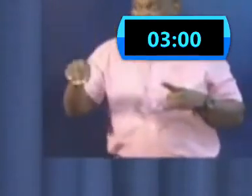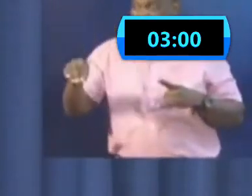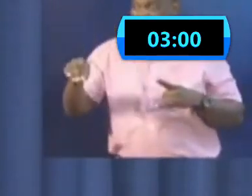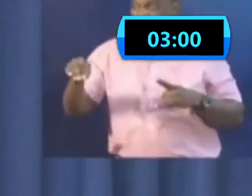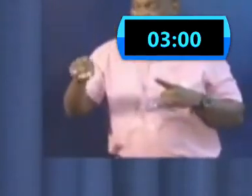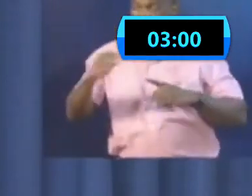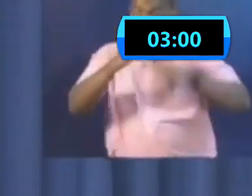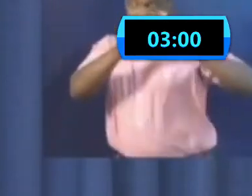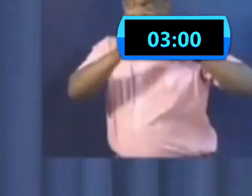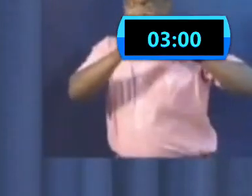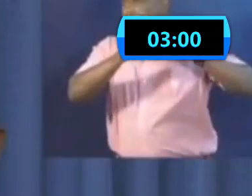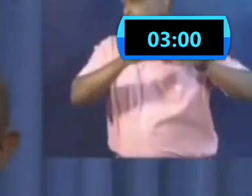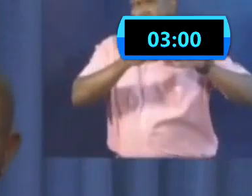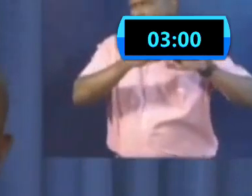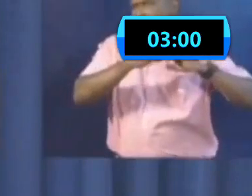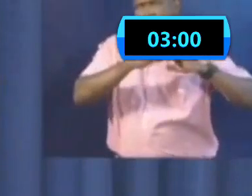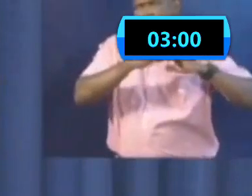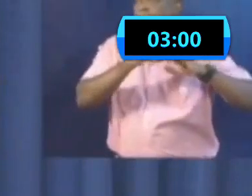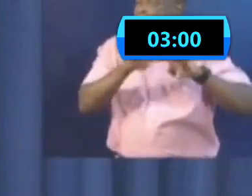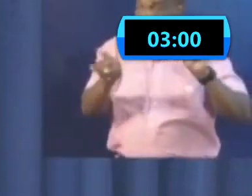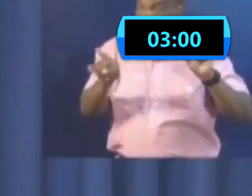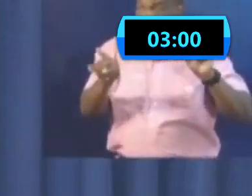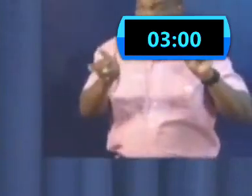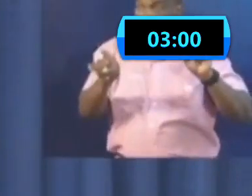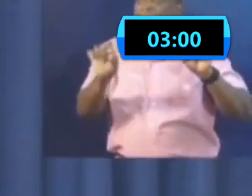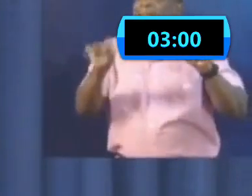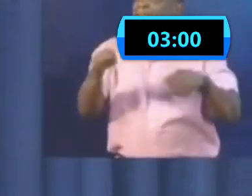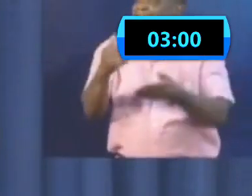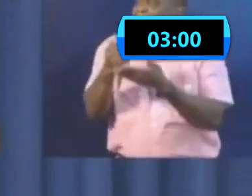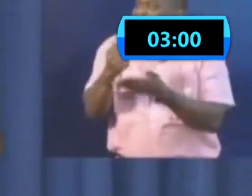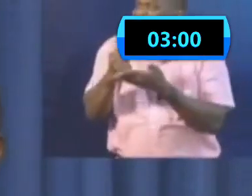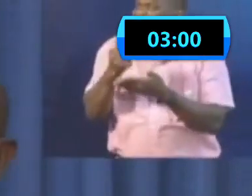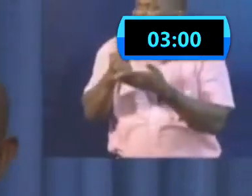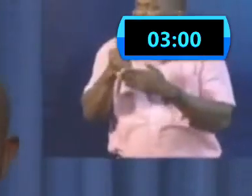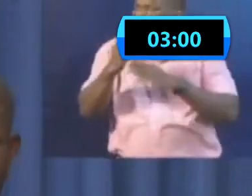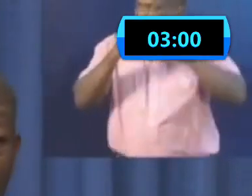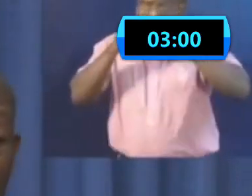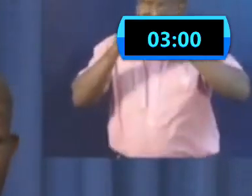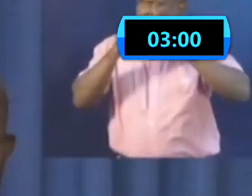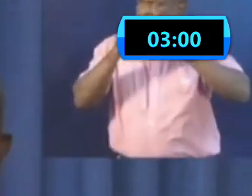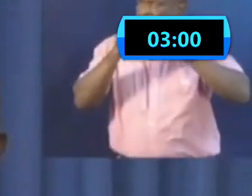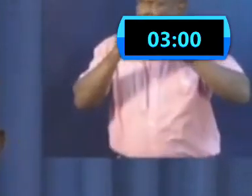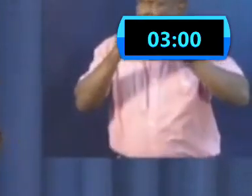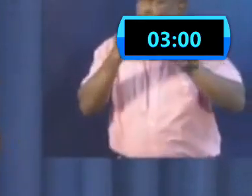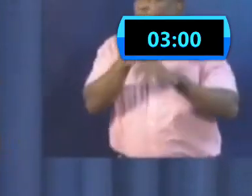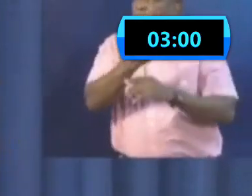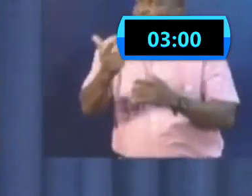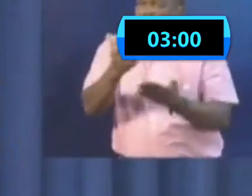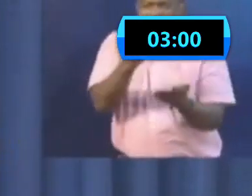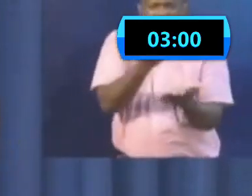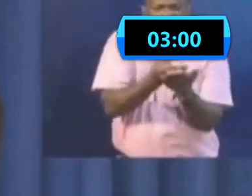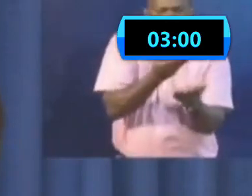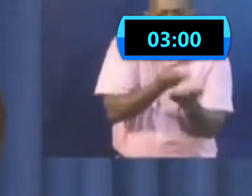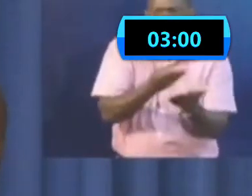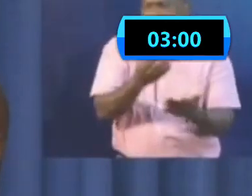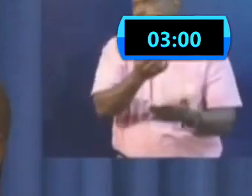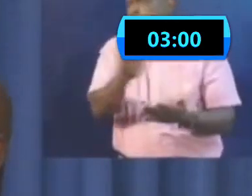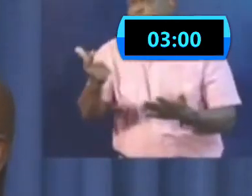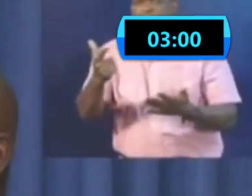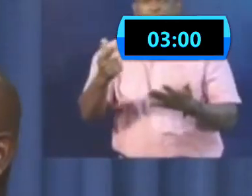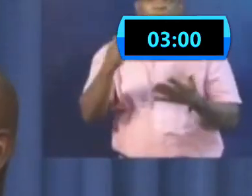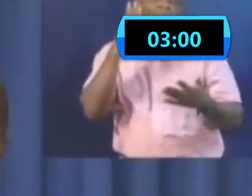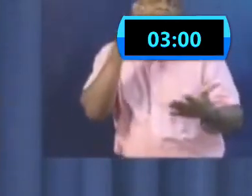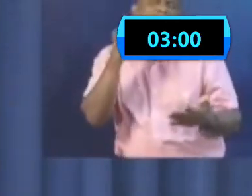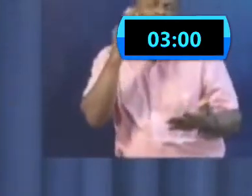us, and all the experience is telling us, that we should do it. As we do it this weekend,